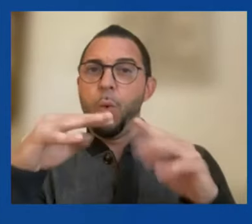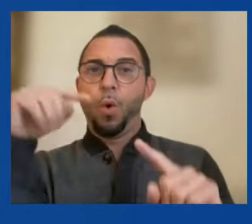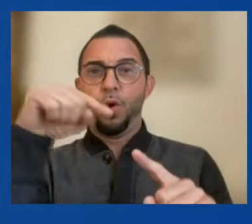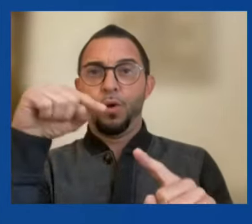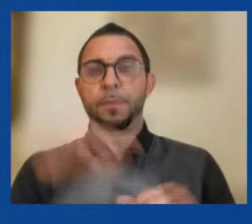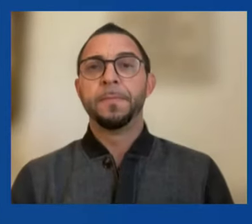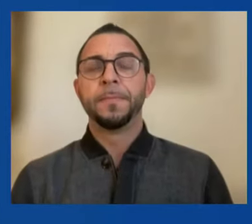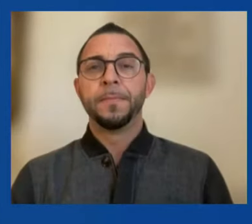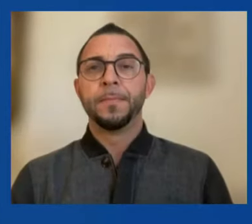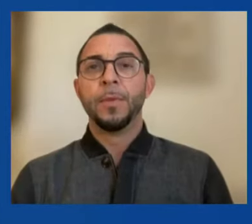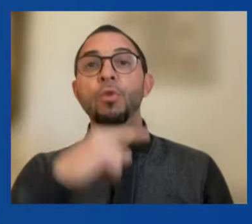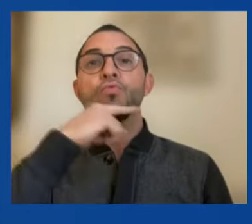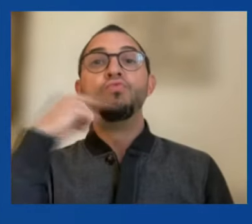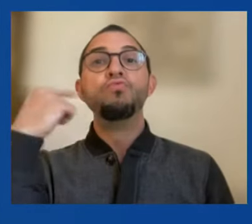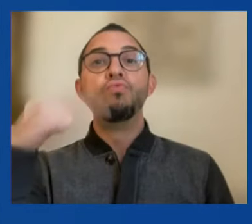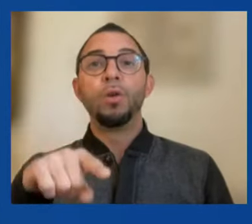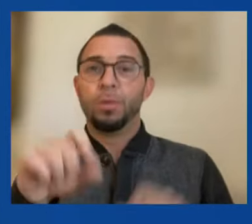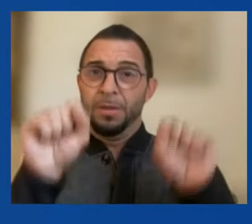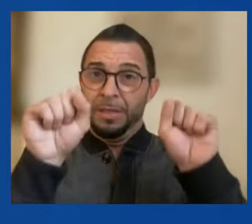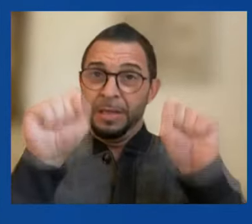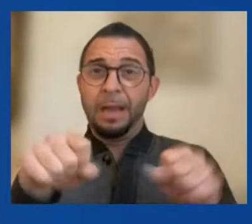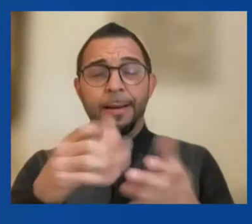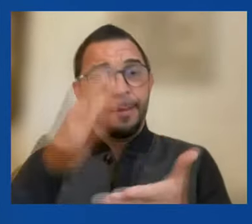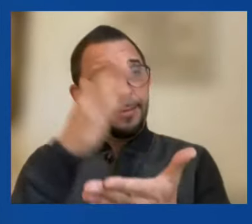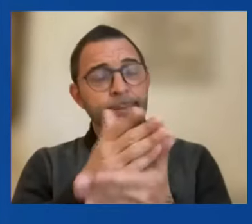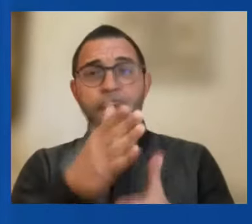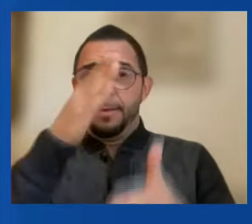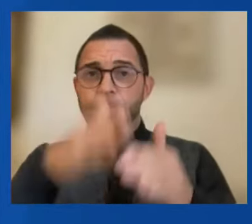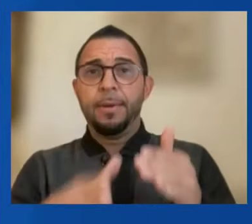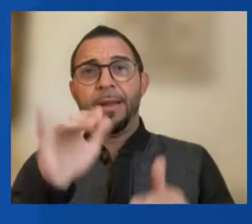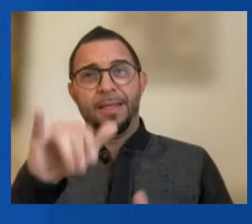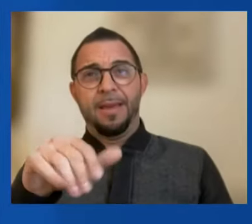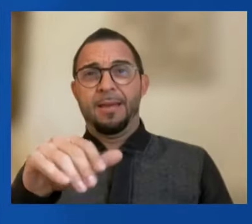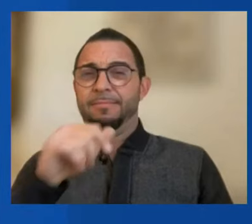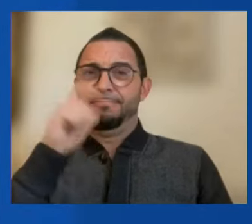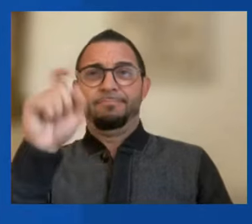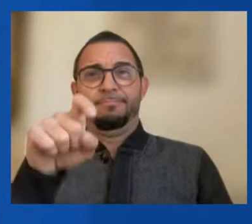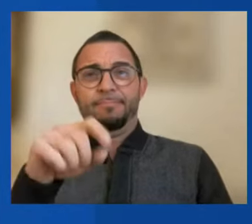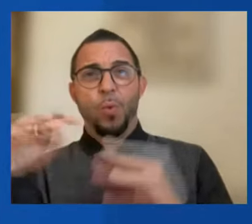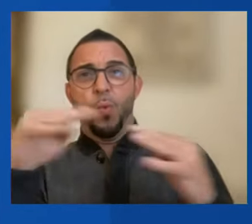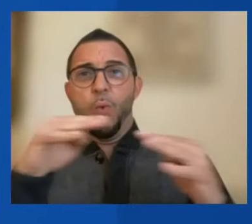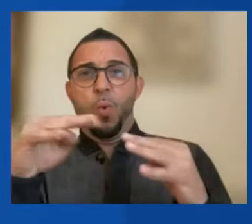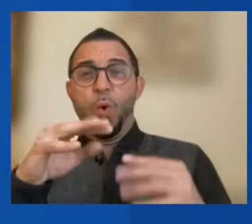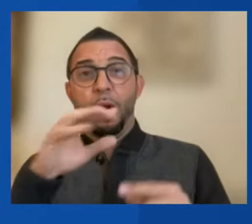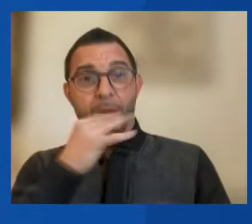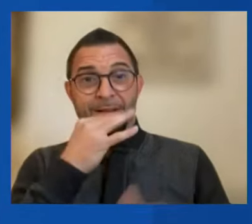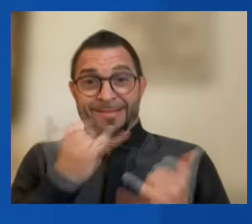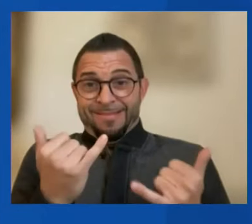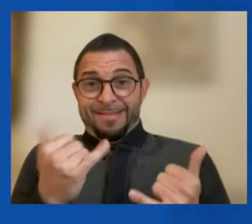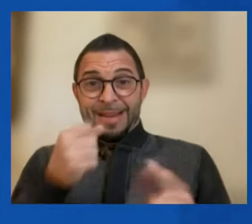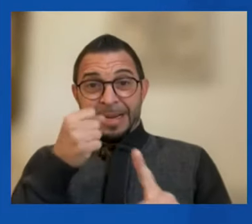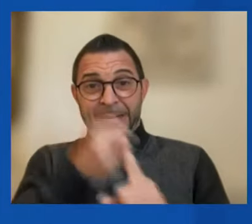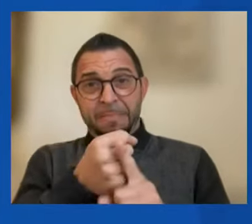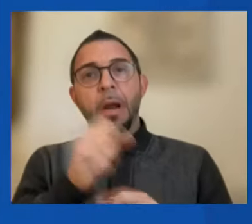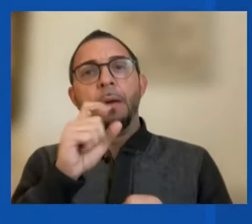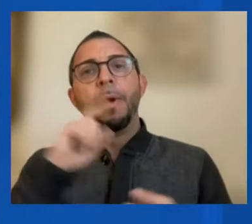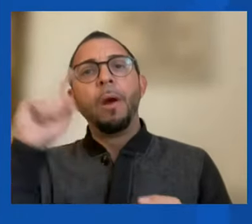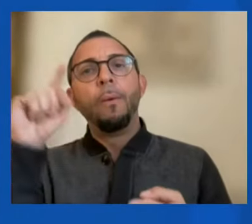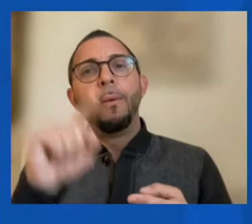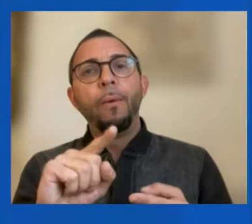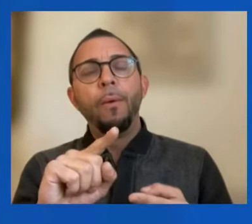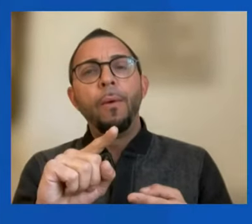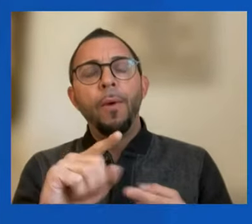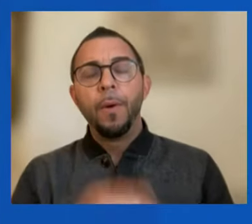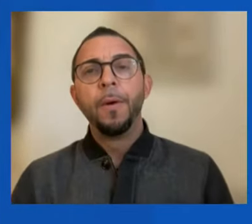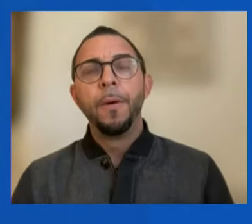end this unnecessary war. And the near-term impact could be contained. While many countries